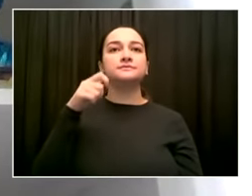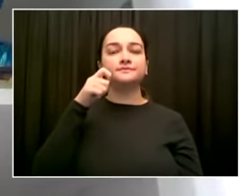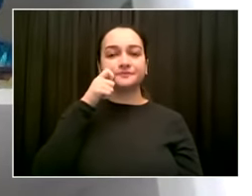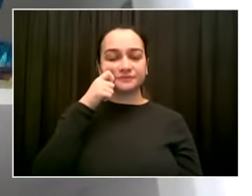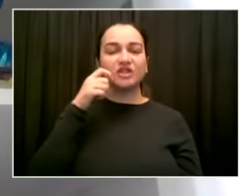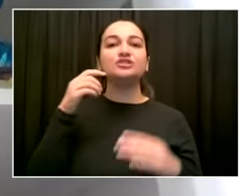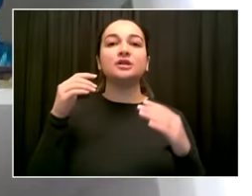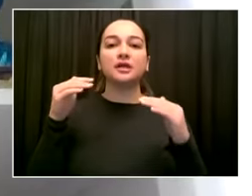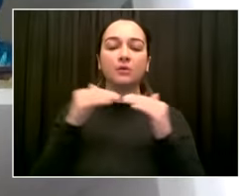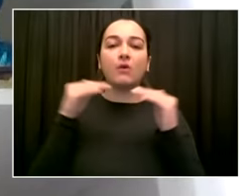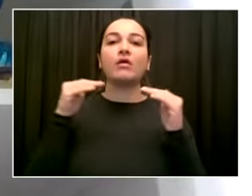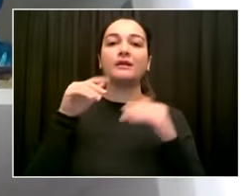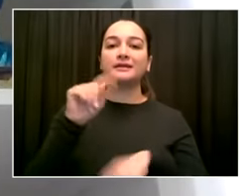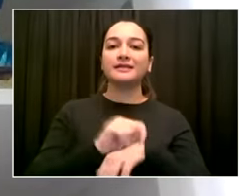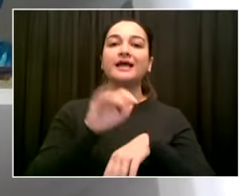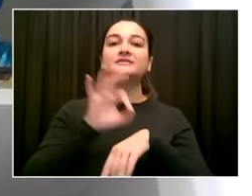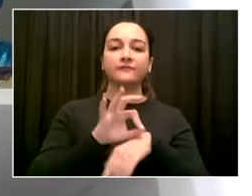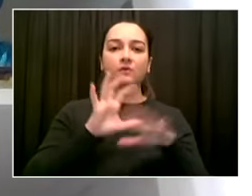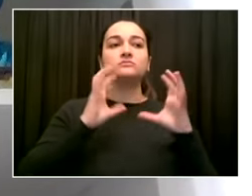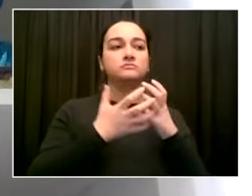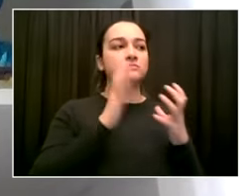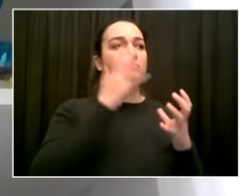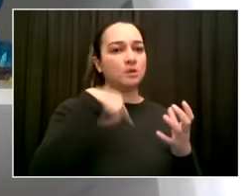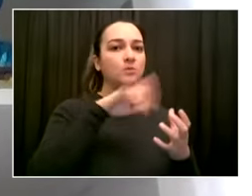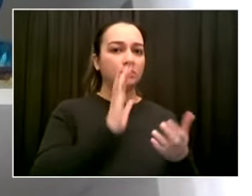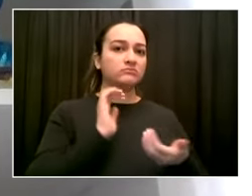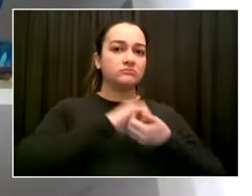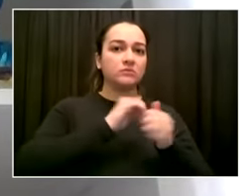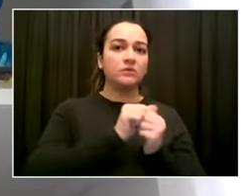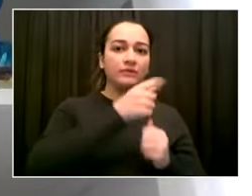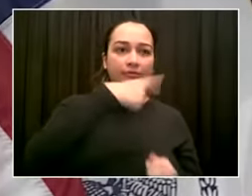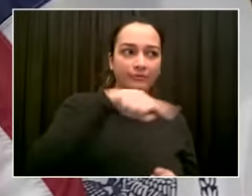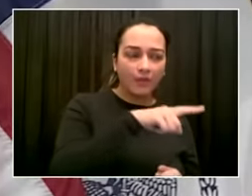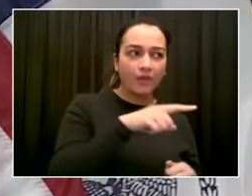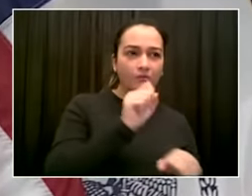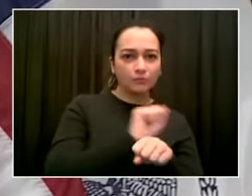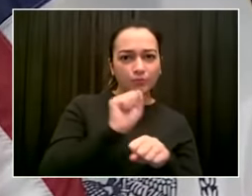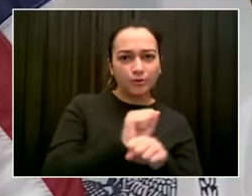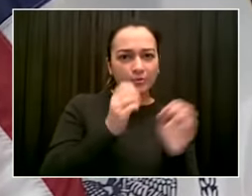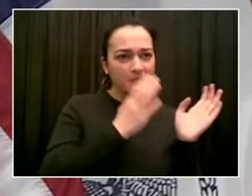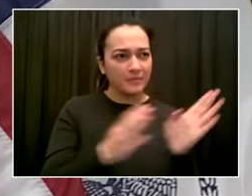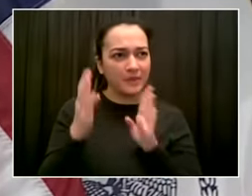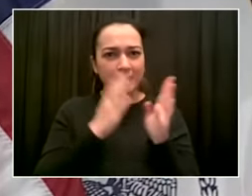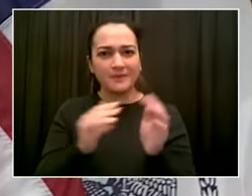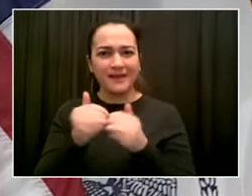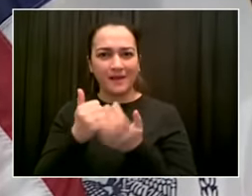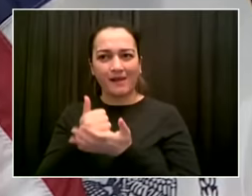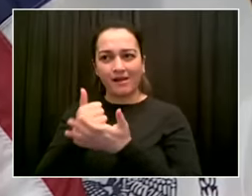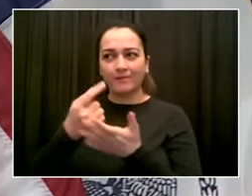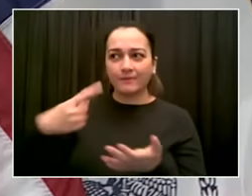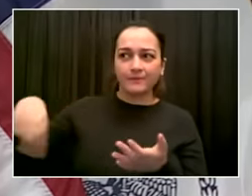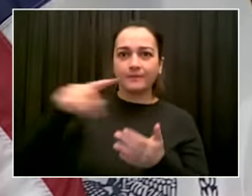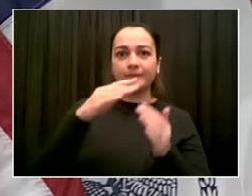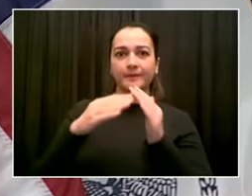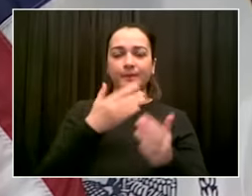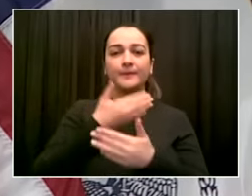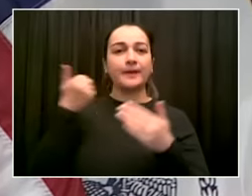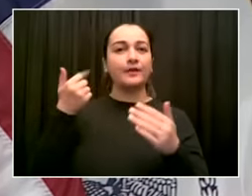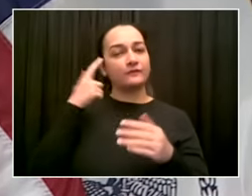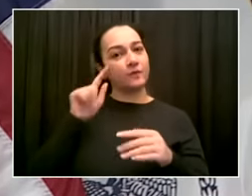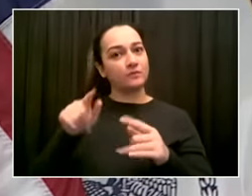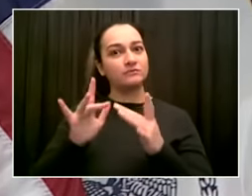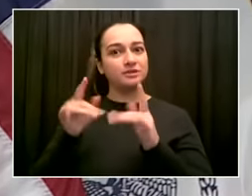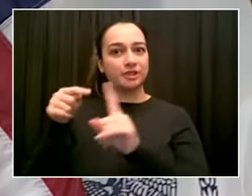big apple that works for everybody. Amen. Well said, John. Thank you so much. Go ahead. Next, we'll go to Matt from Patch.